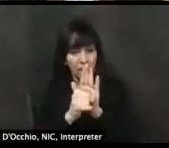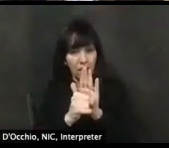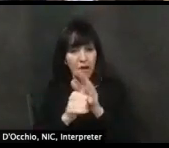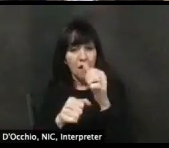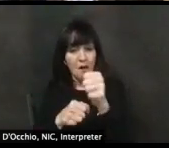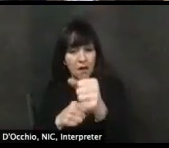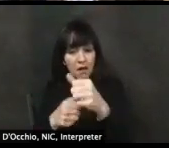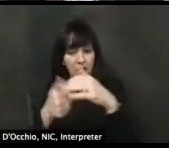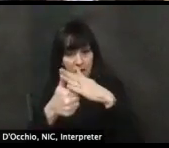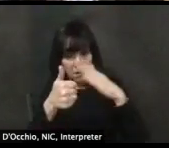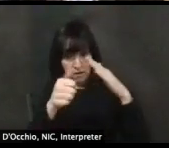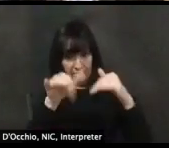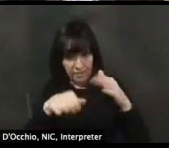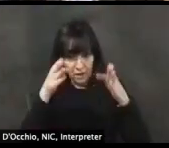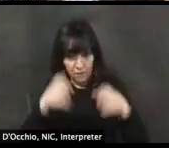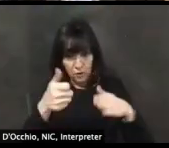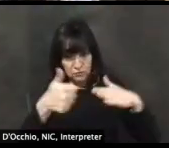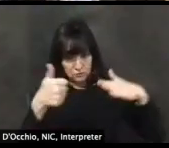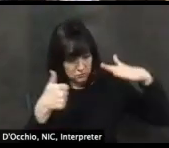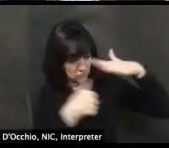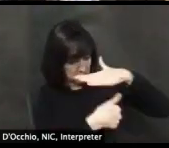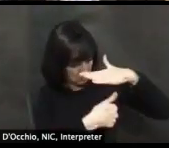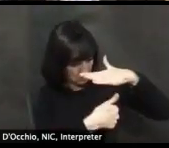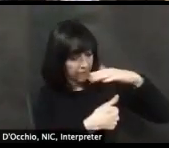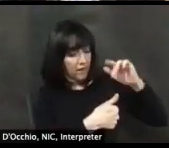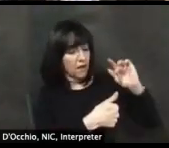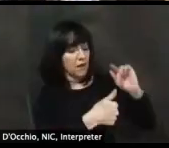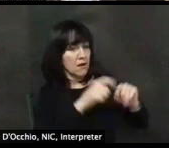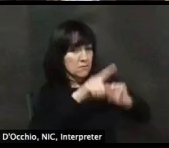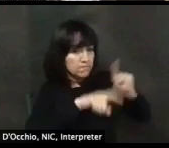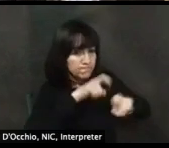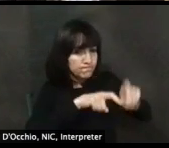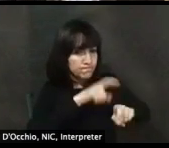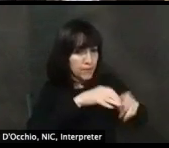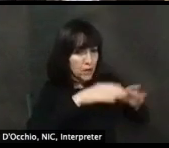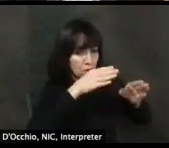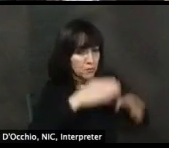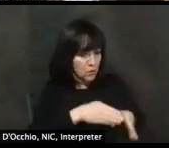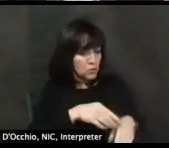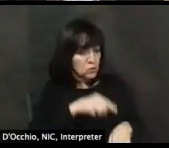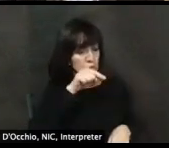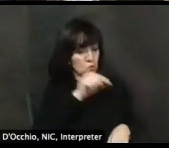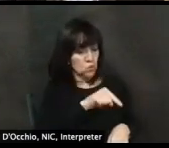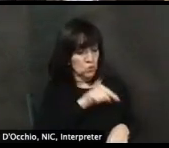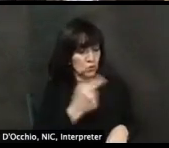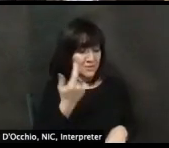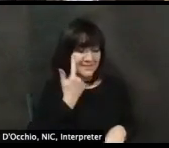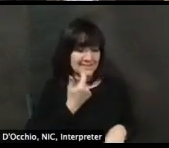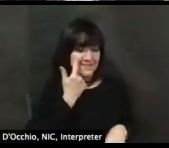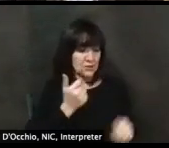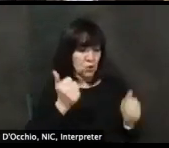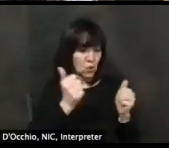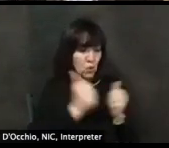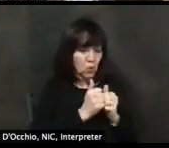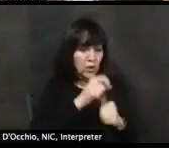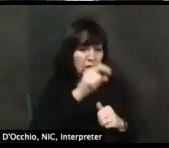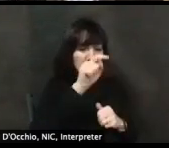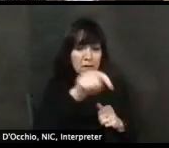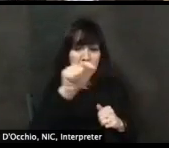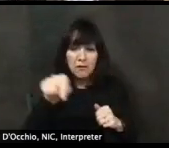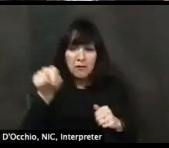in contact with who have risk of developing the infection to also be